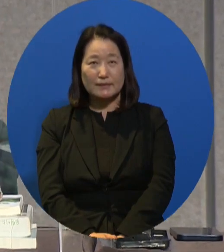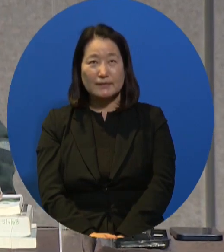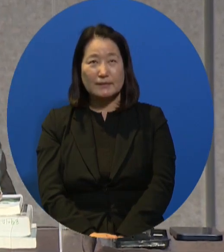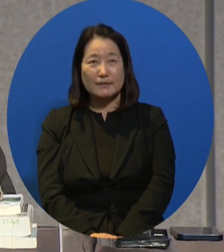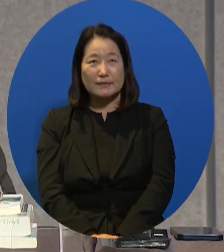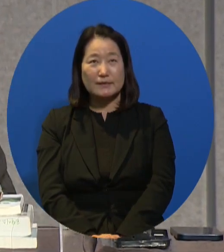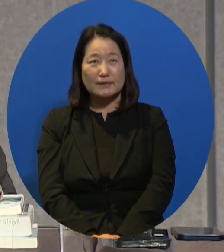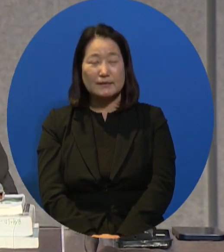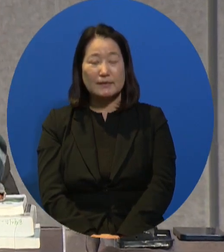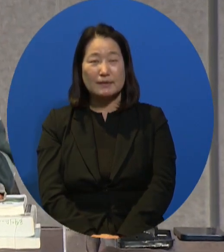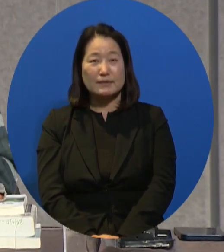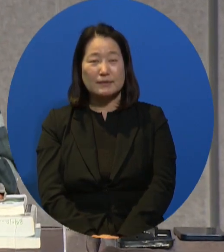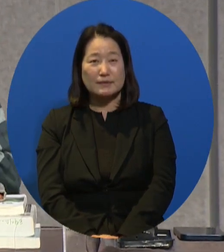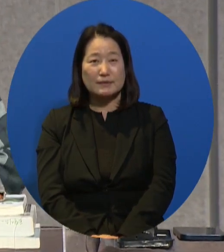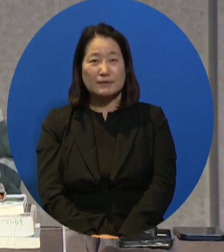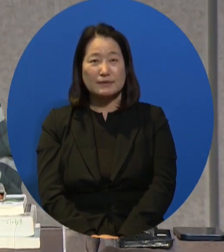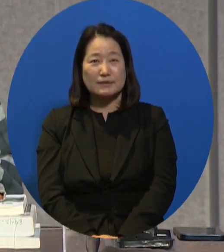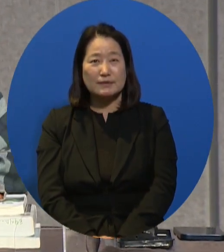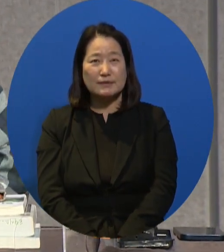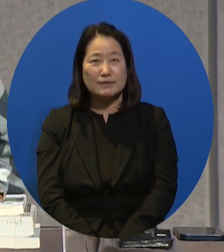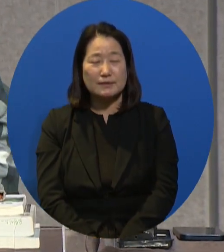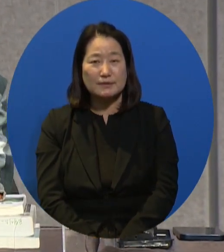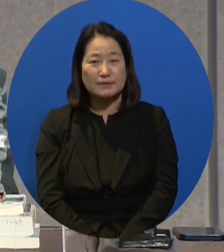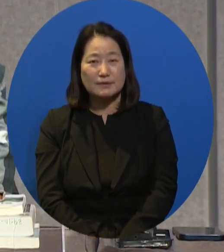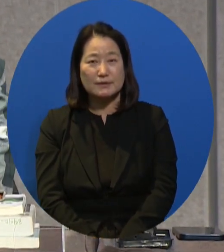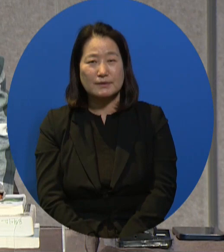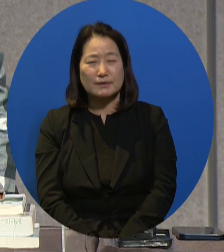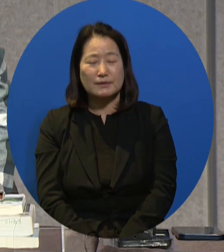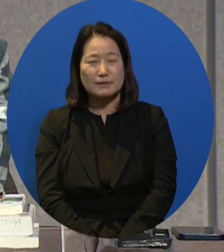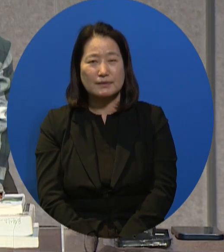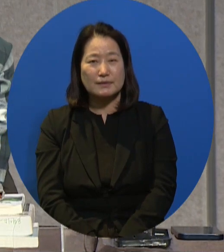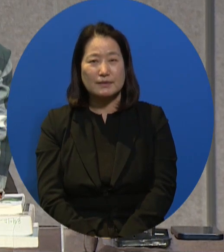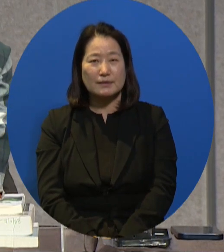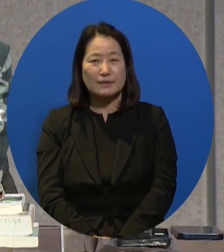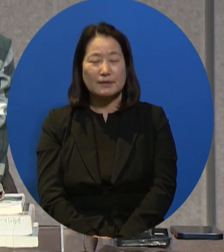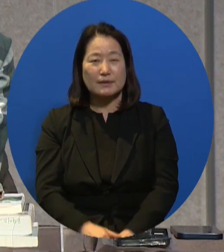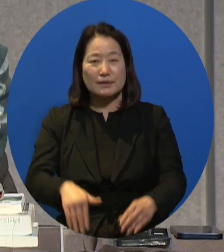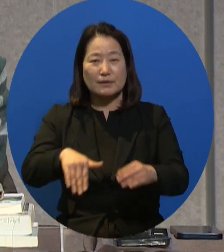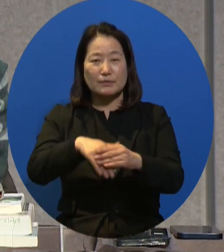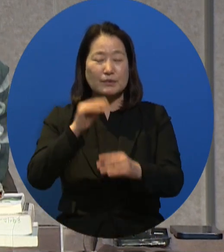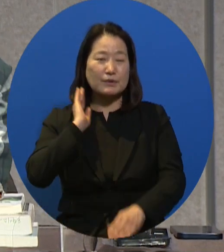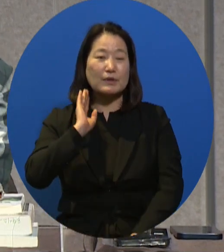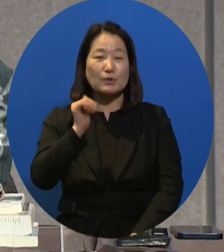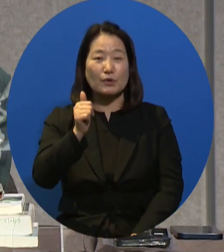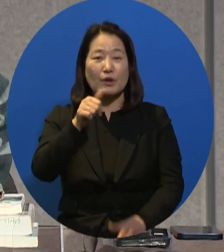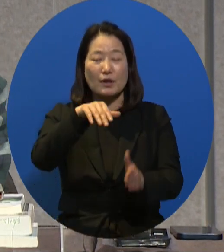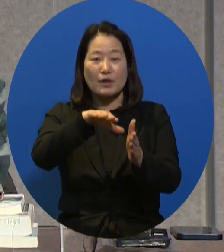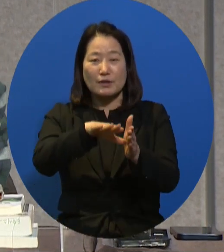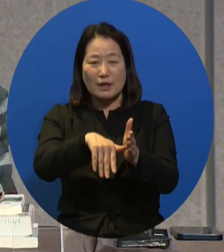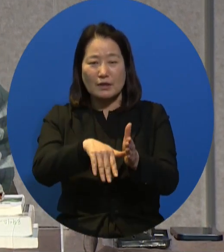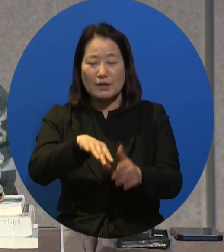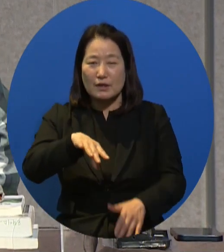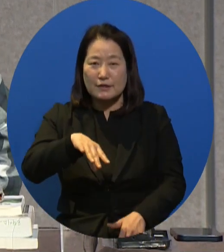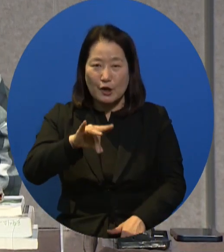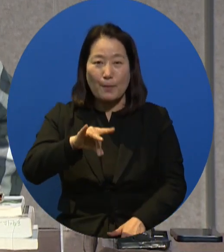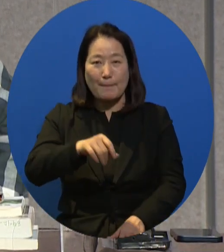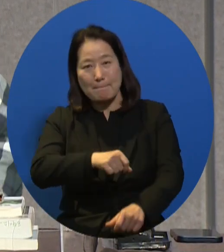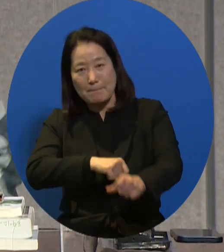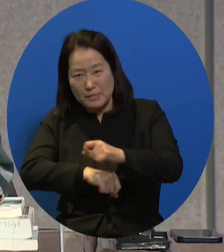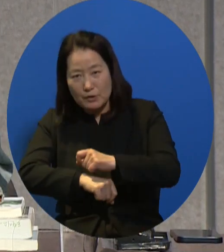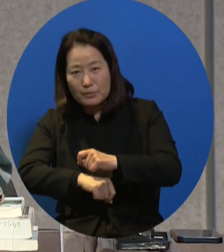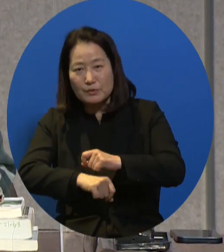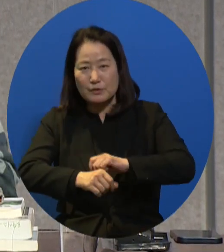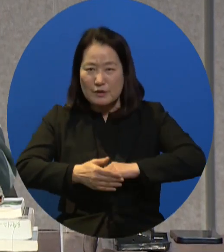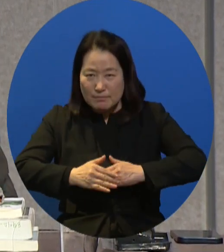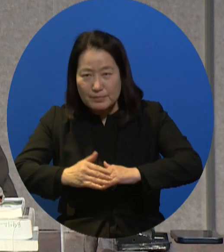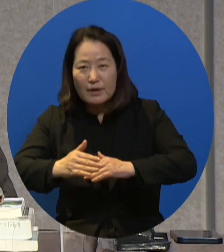So I don't know why he felt the need to ask the question because I feel that he already knows the answer. Under the Moon Jae-in administration, they were very